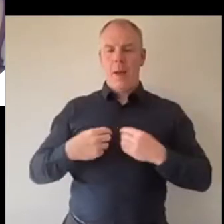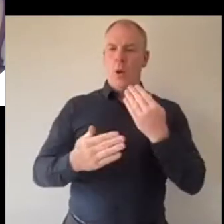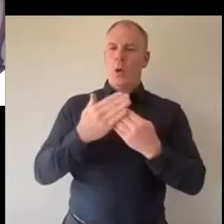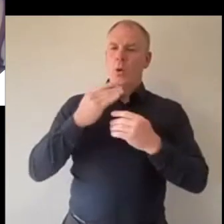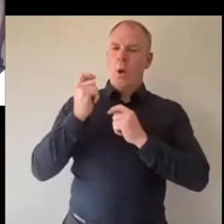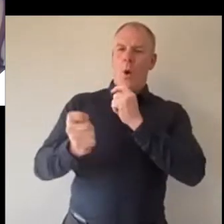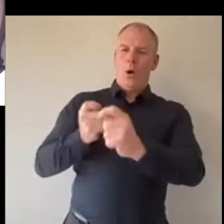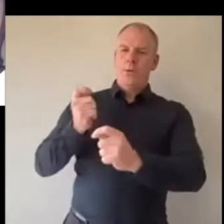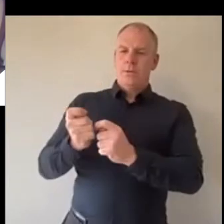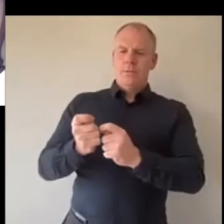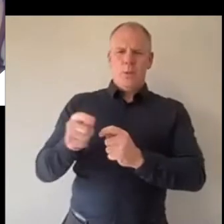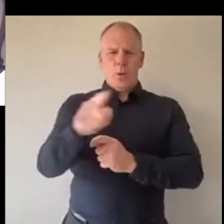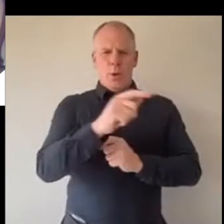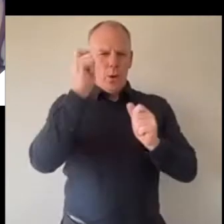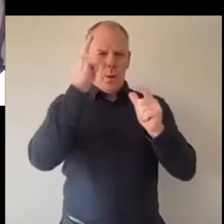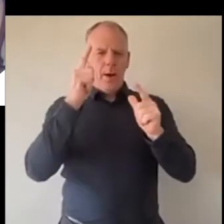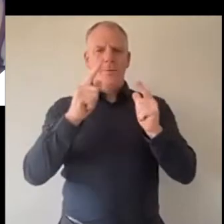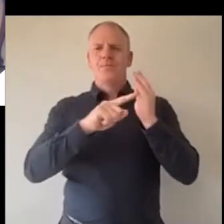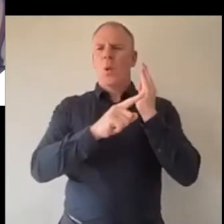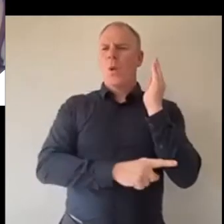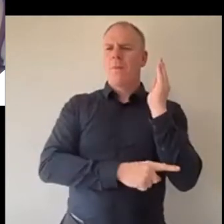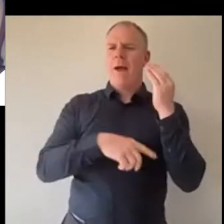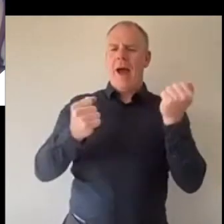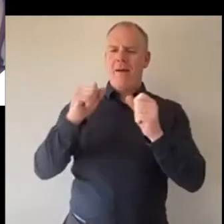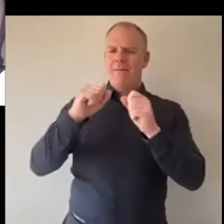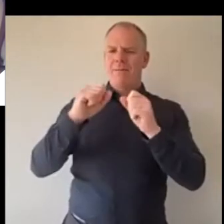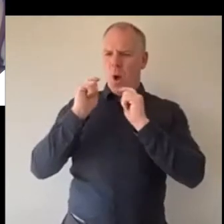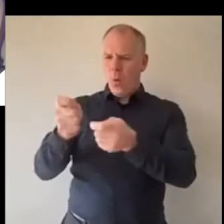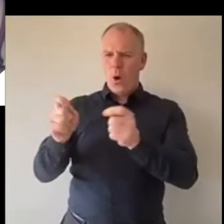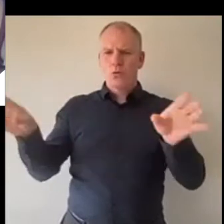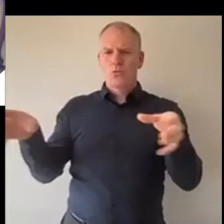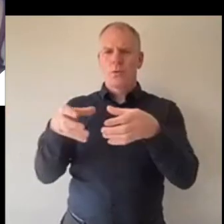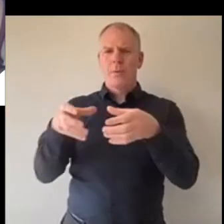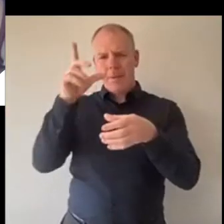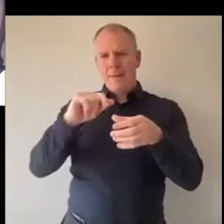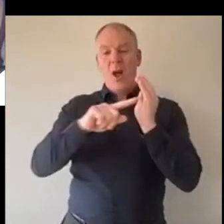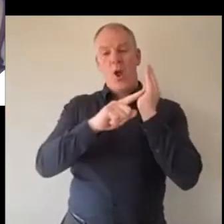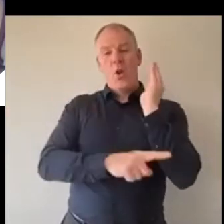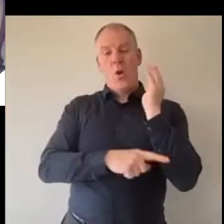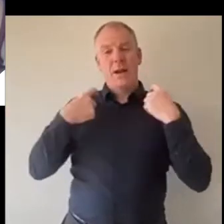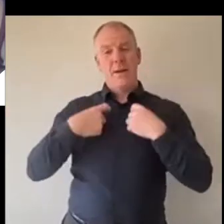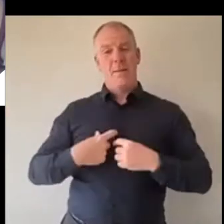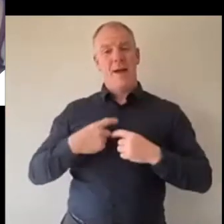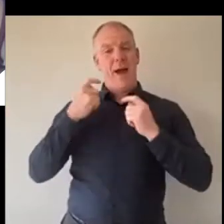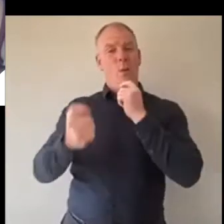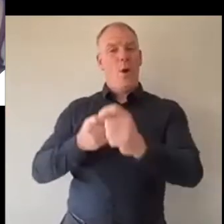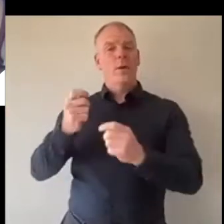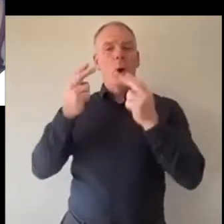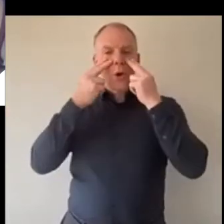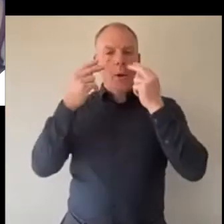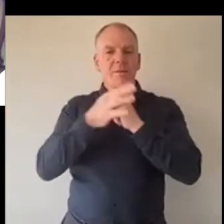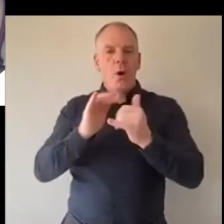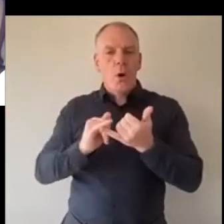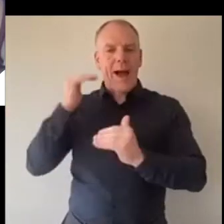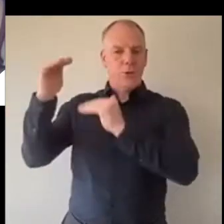may know, Lord Mayors in the city normally have a set of awards, which is the Lord Mayor Awards, and they're usually adult-based.